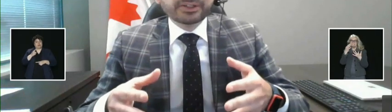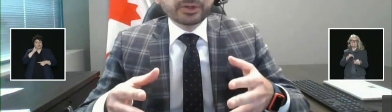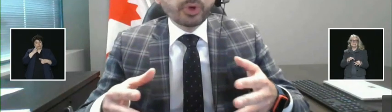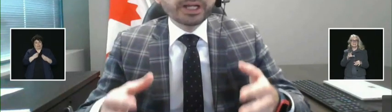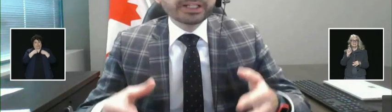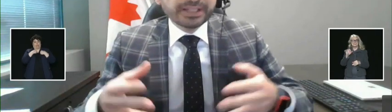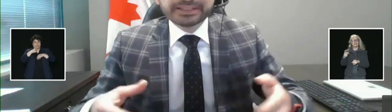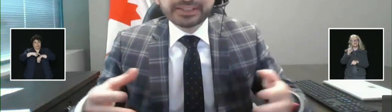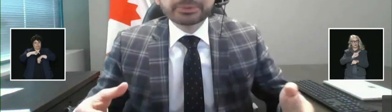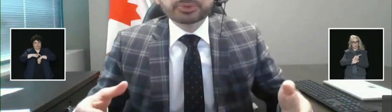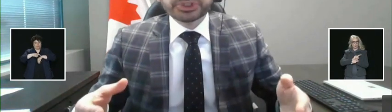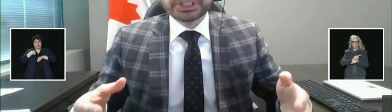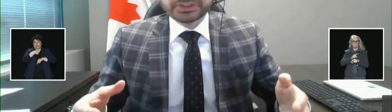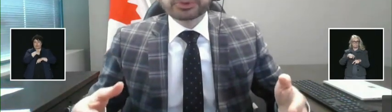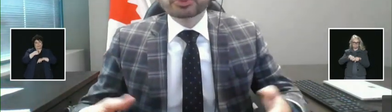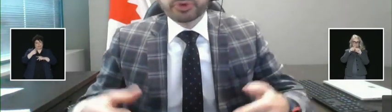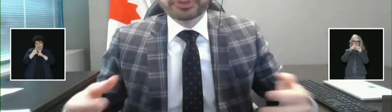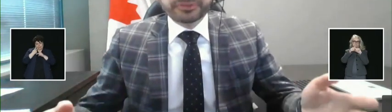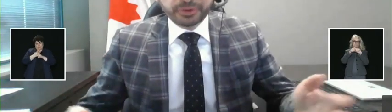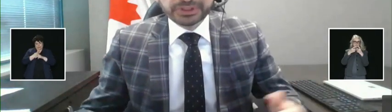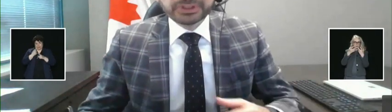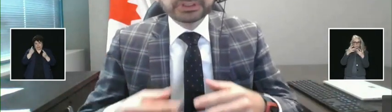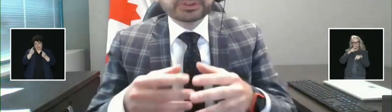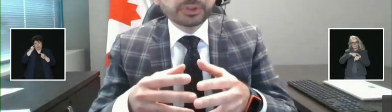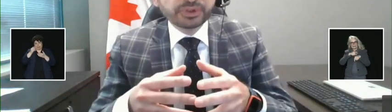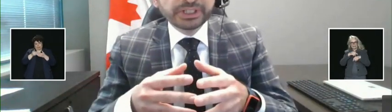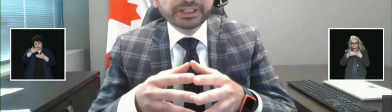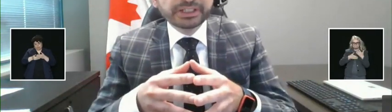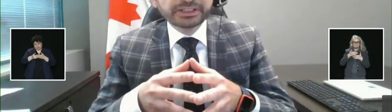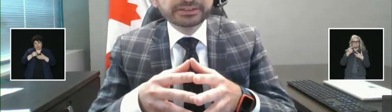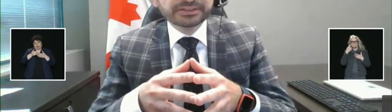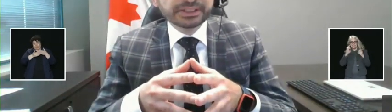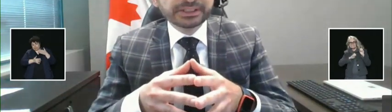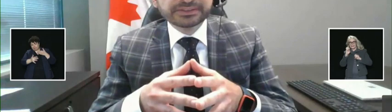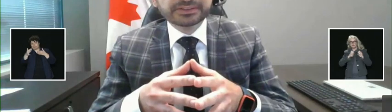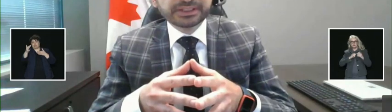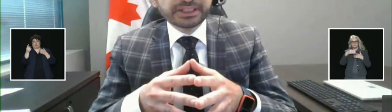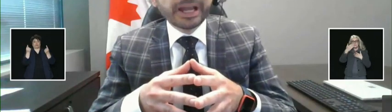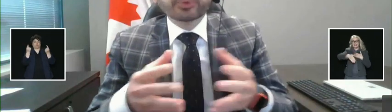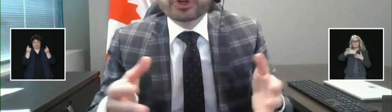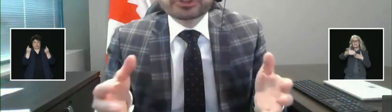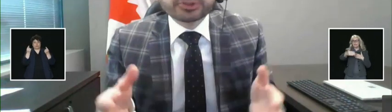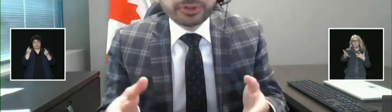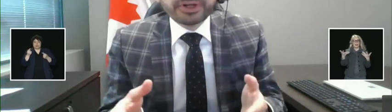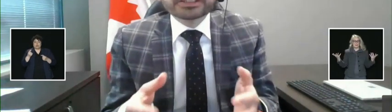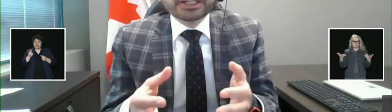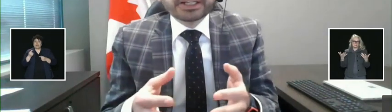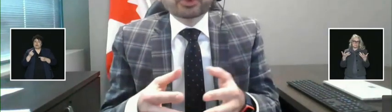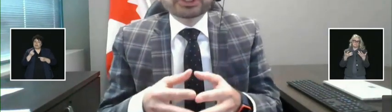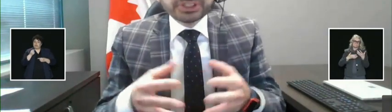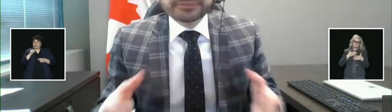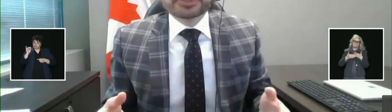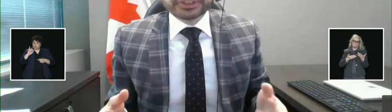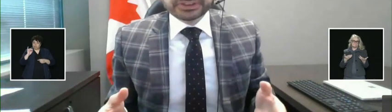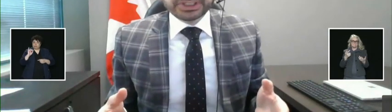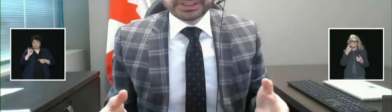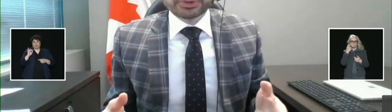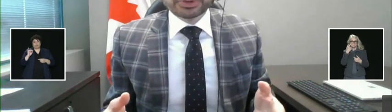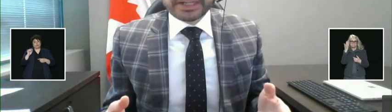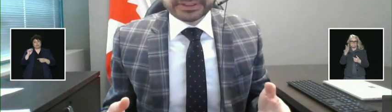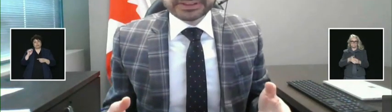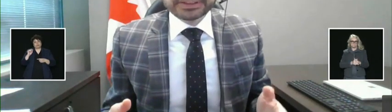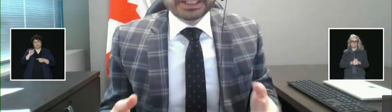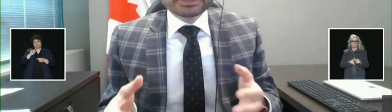we can assess what next steps we need to do moving forward. So, it is, it is, and we also thought we should give